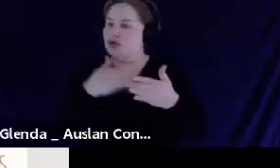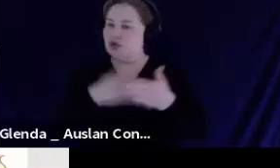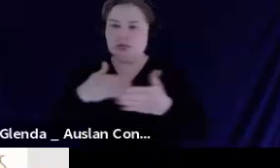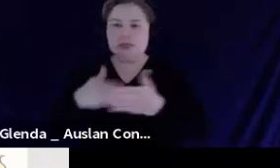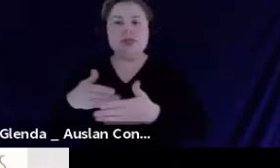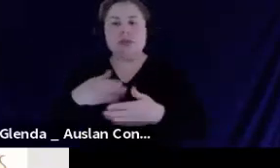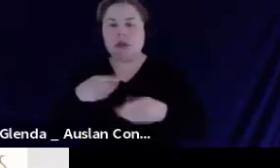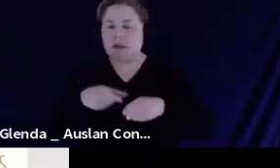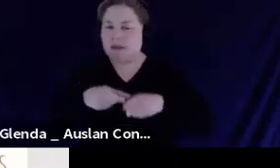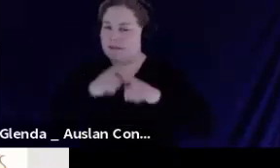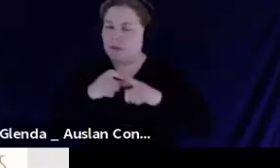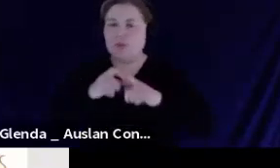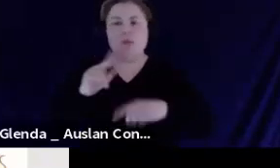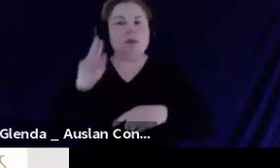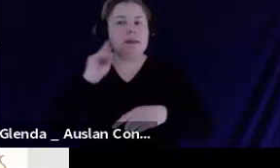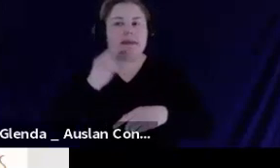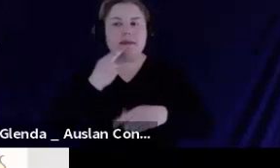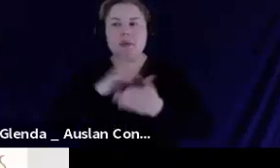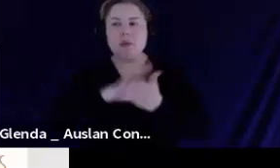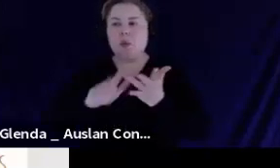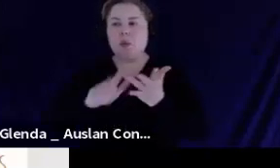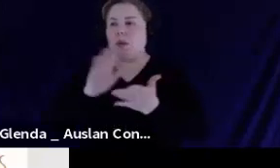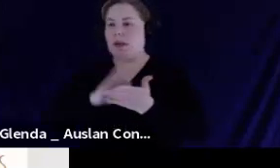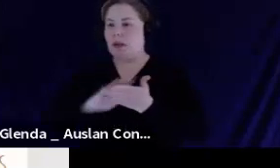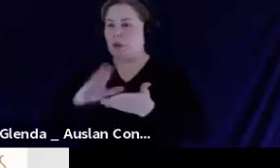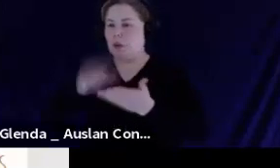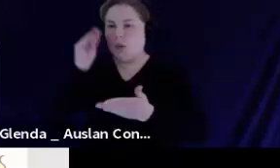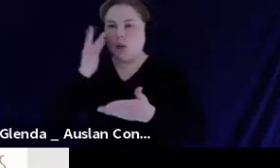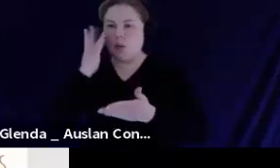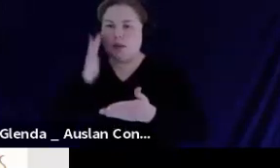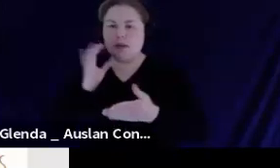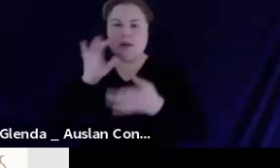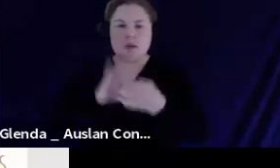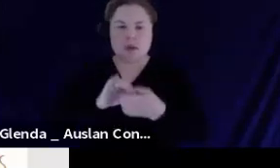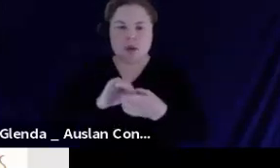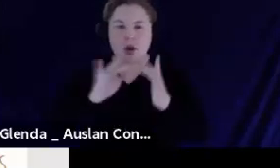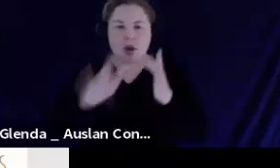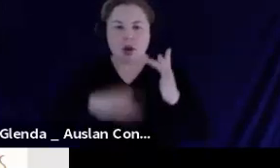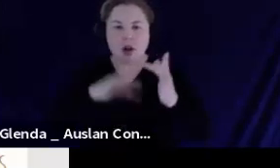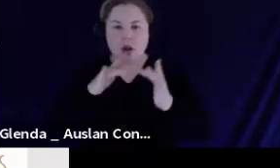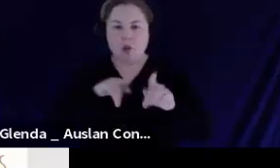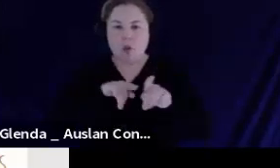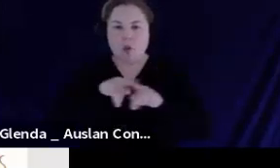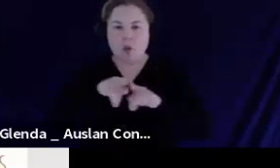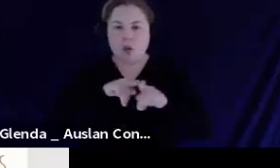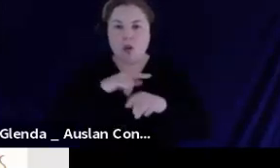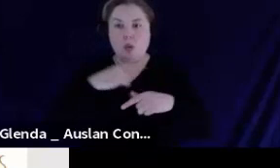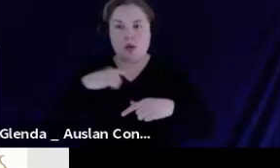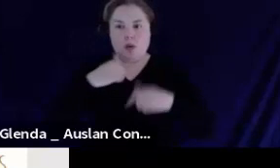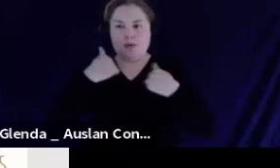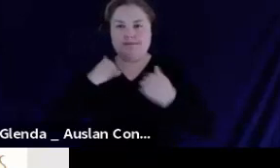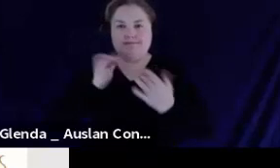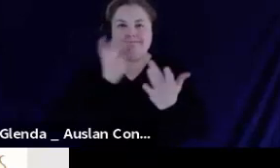move to online learning. We have reached out to three of our fantastic, wonderful, brilliant colleagues, Cathy East,